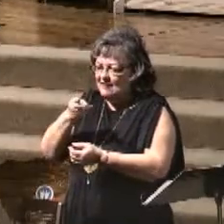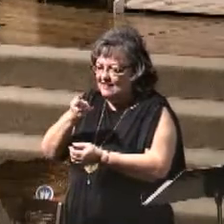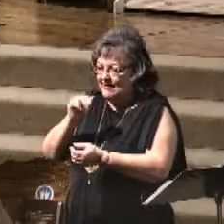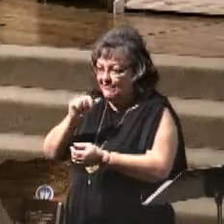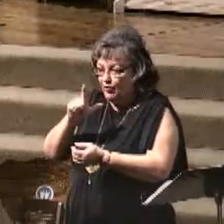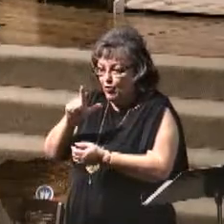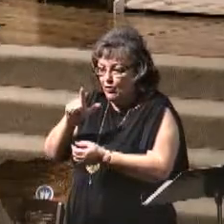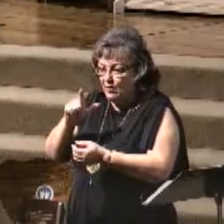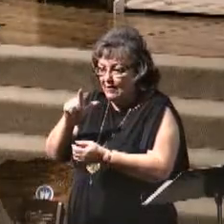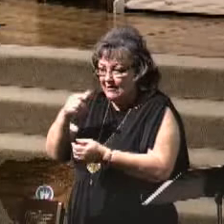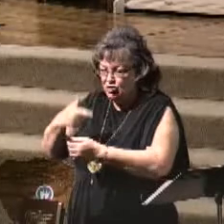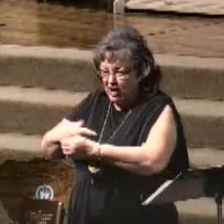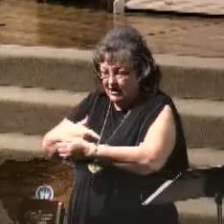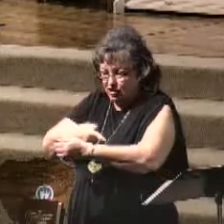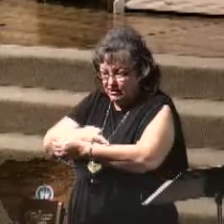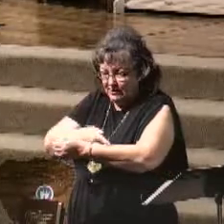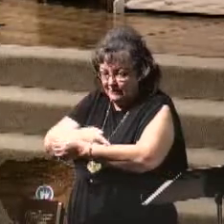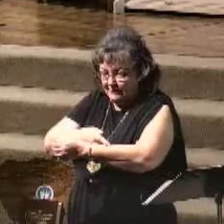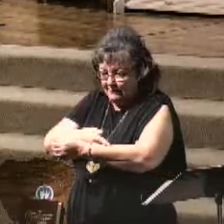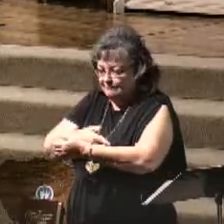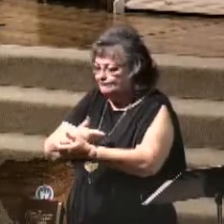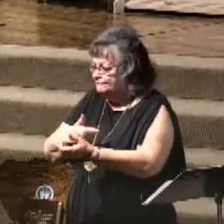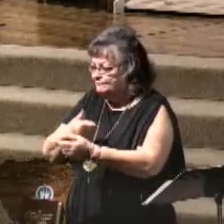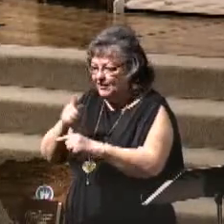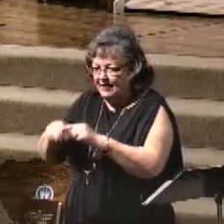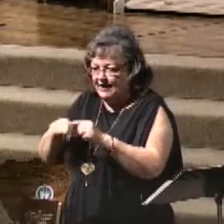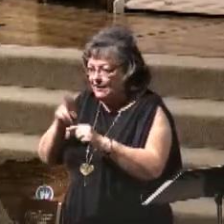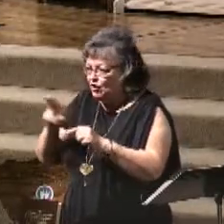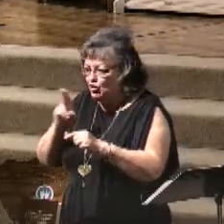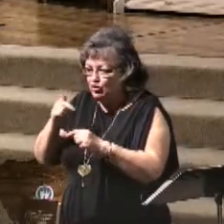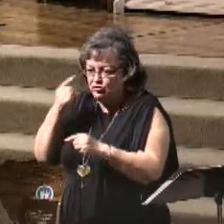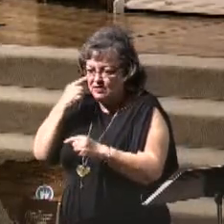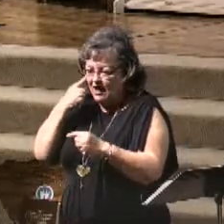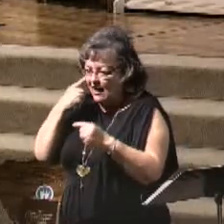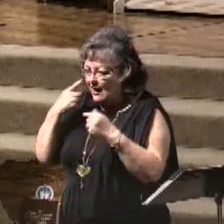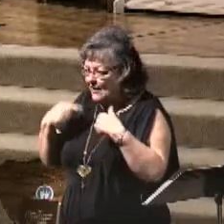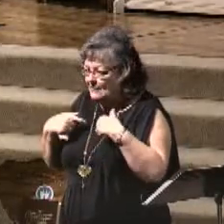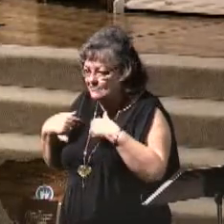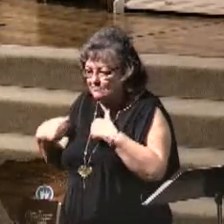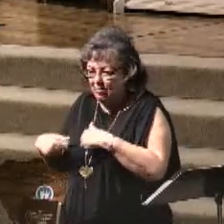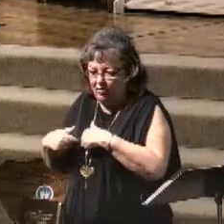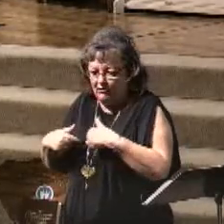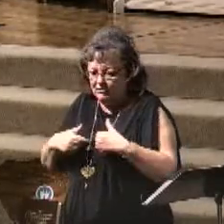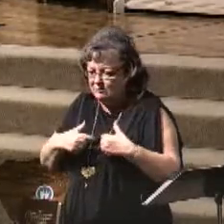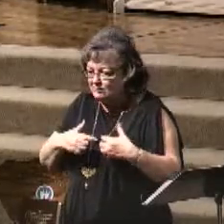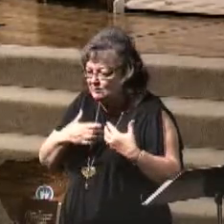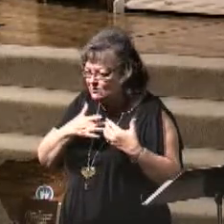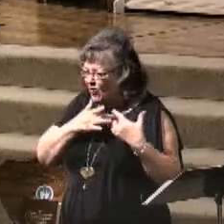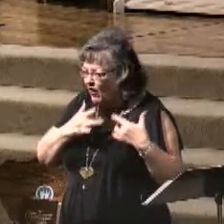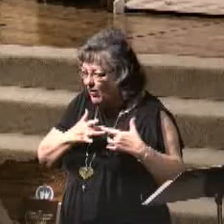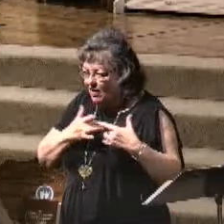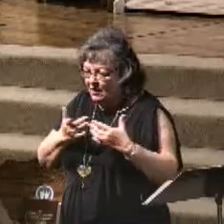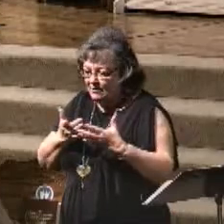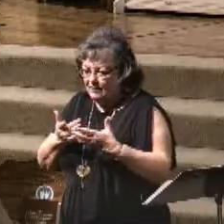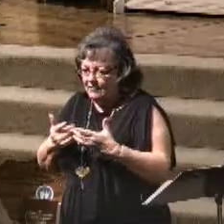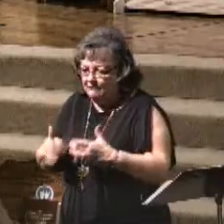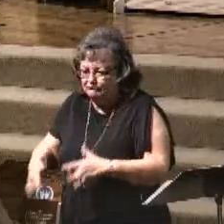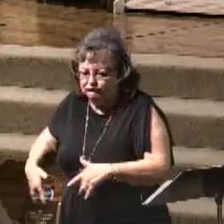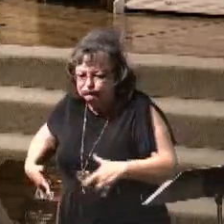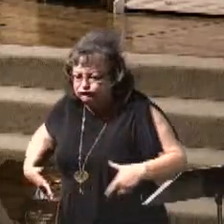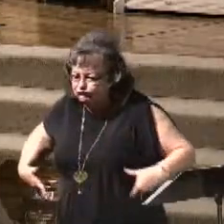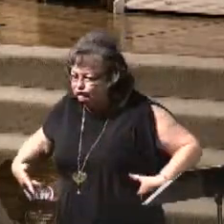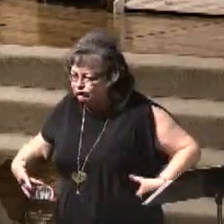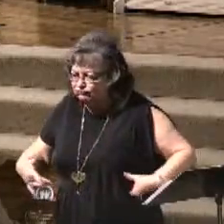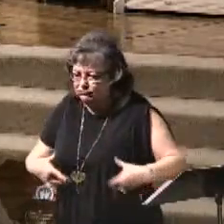you see, the eyeballs can be used, the lungs can be used, and the heart can be used, and all these kinds of things can be used. And see, we're, we're doing a good